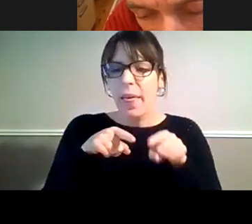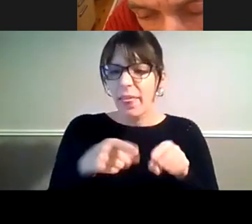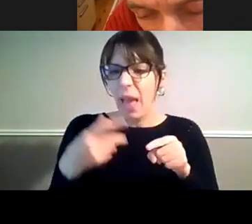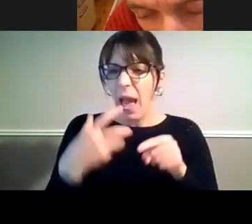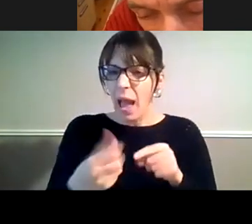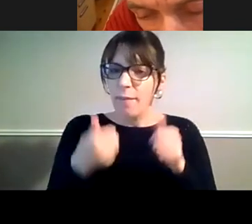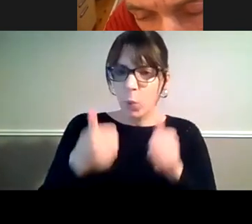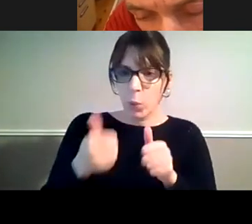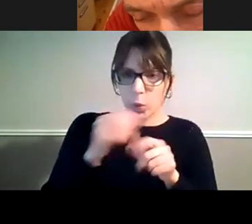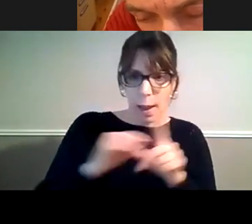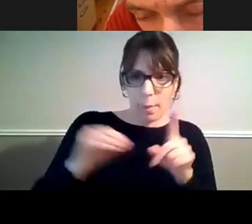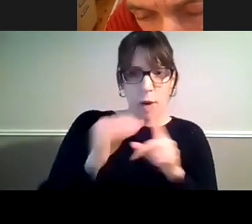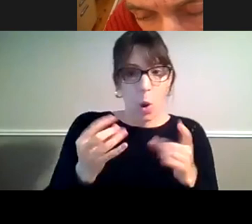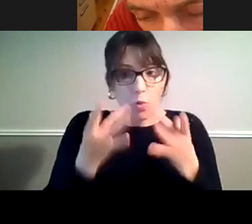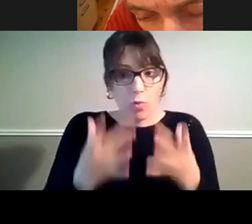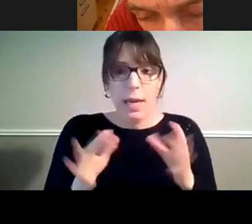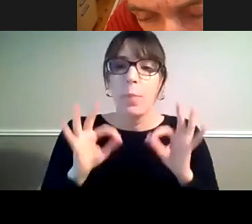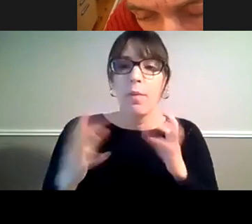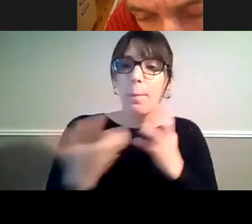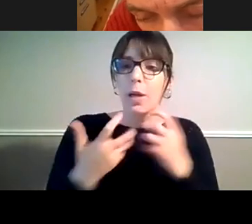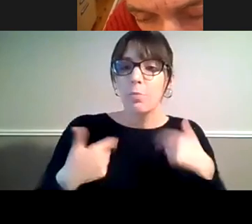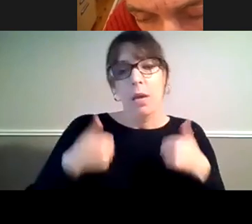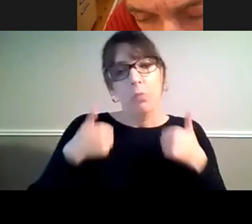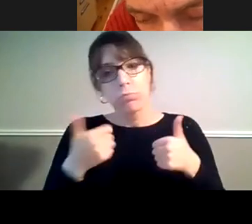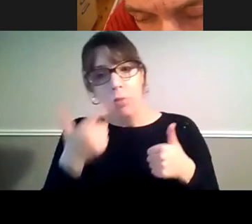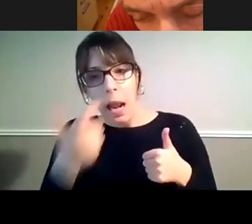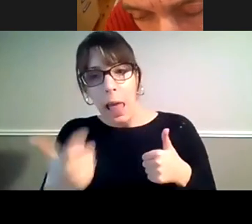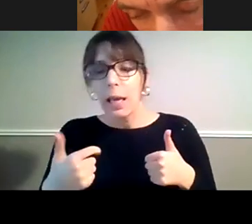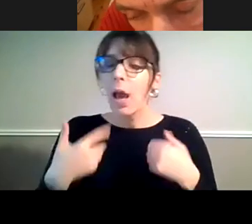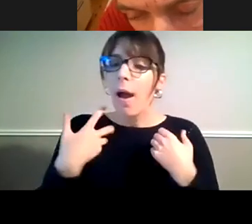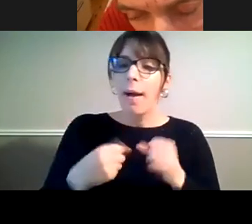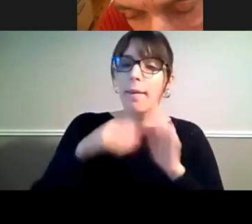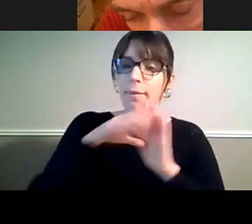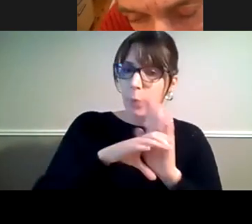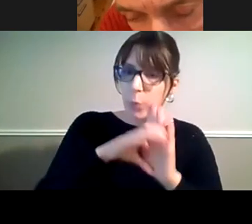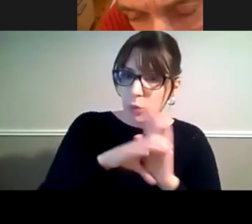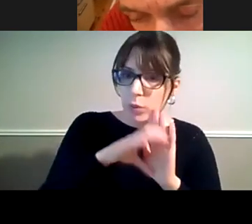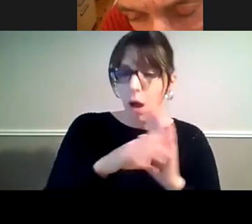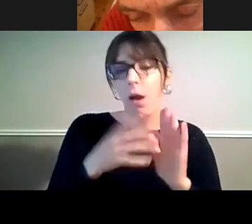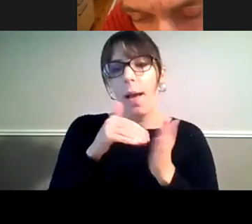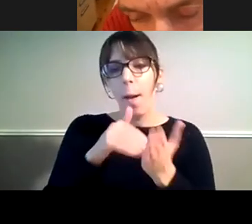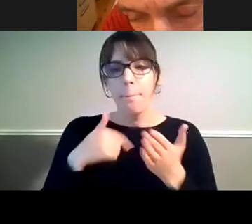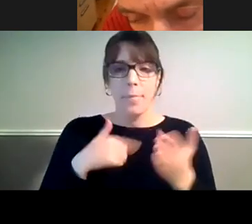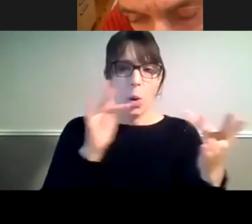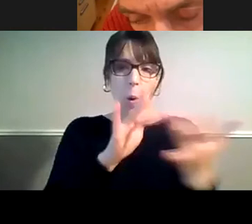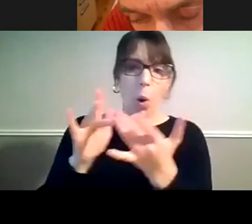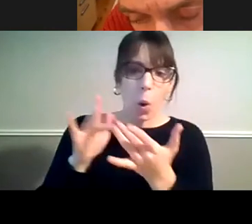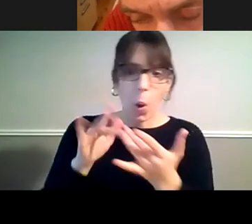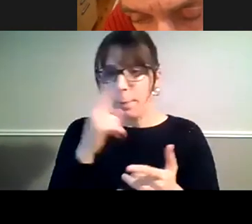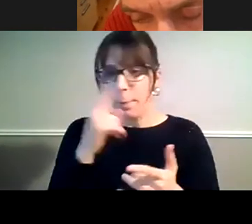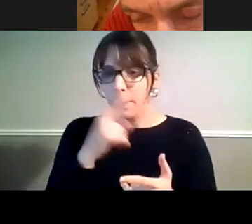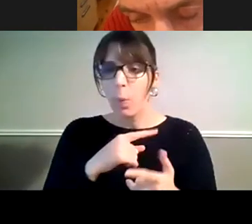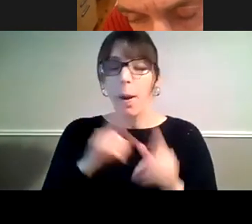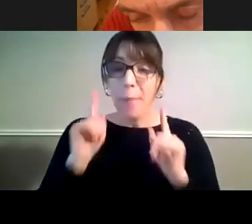great for me and I have the computer and the internet to keep in touch with people. So if I didn't have